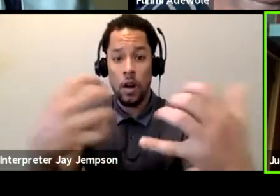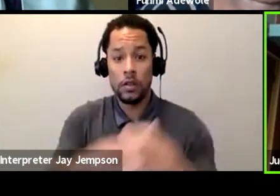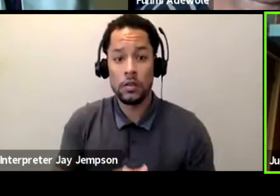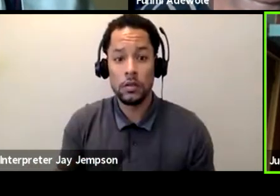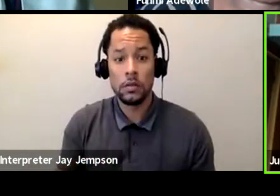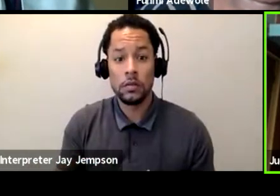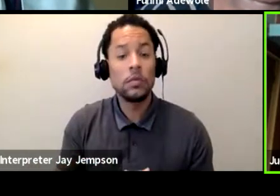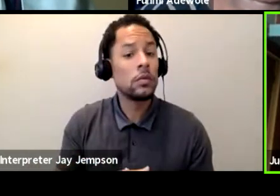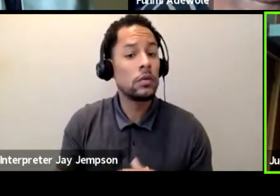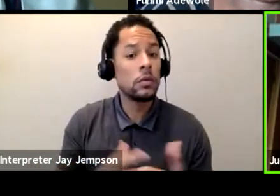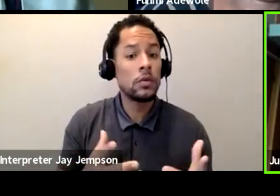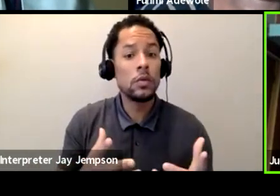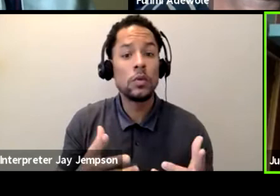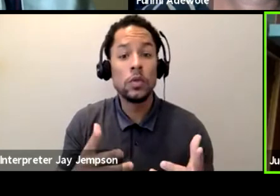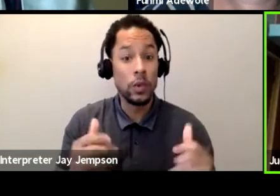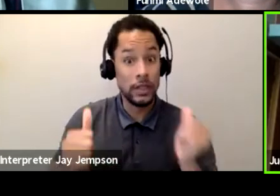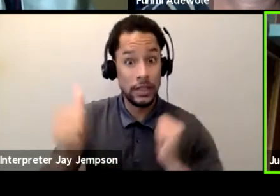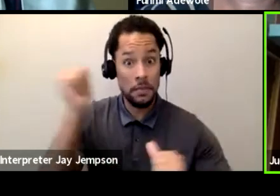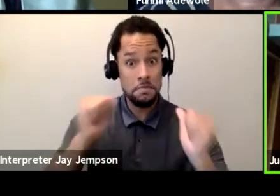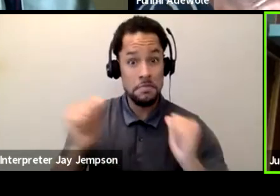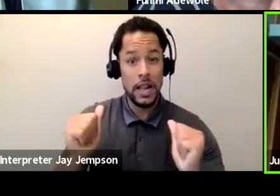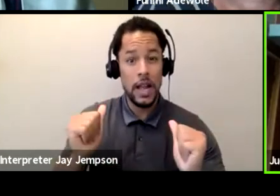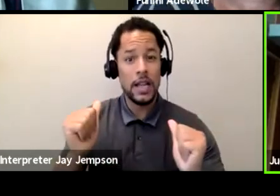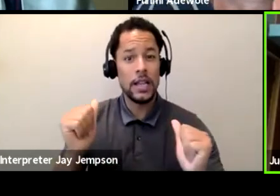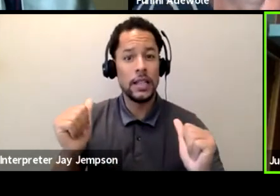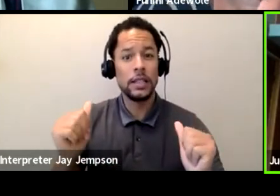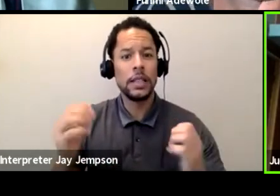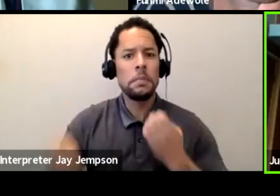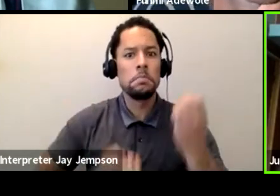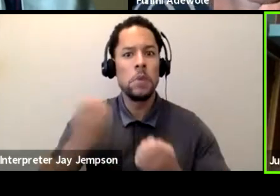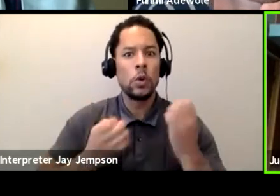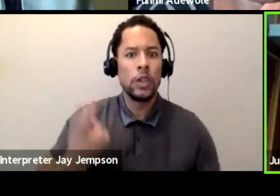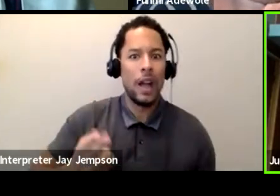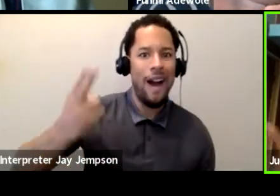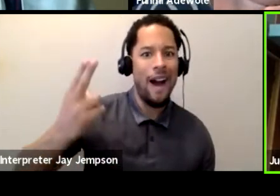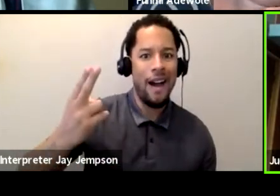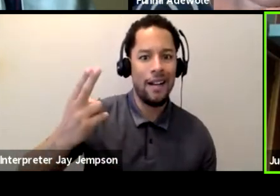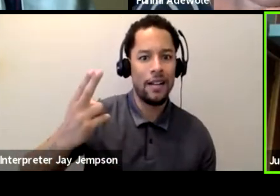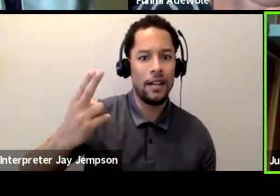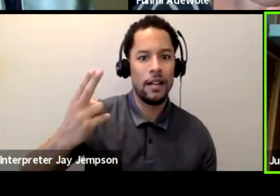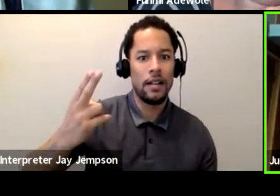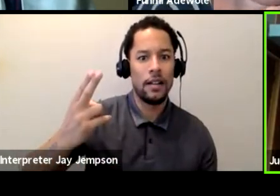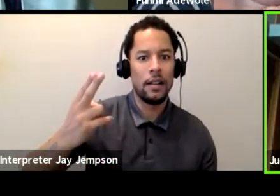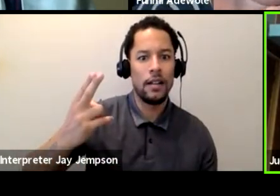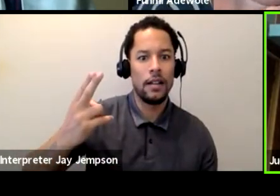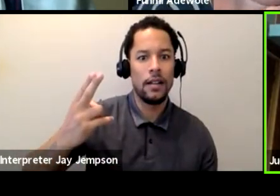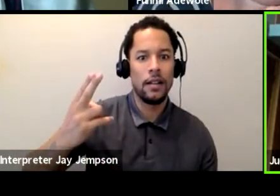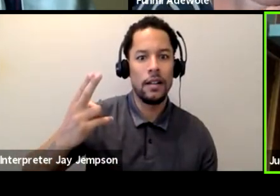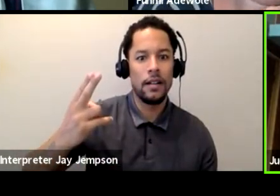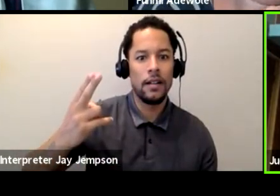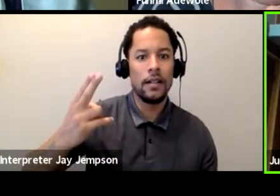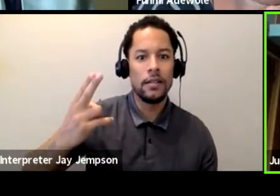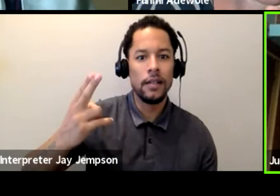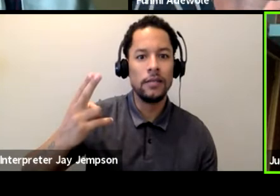you know, is high in motive content? Is it a play that people can just leave the theater and just go burn down some house? You know what I